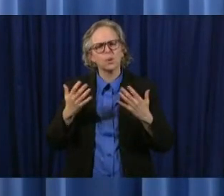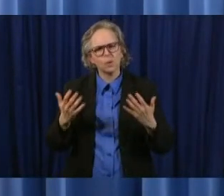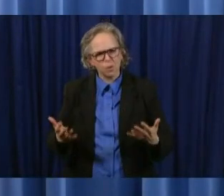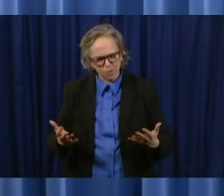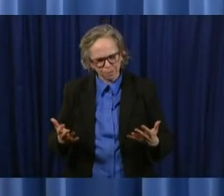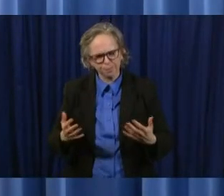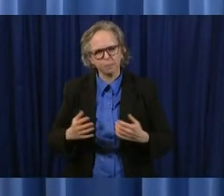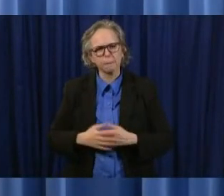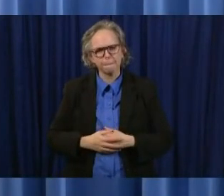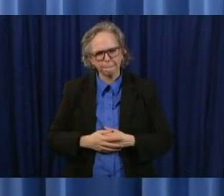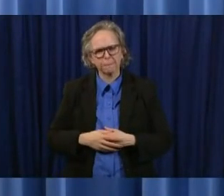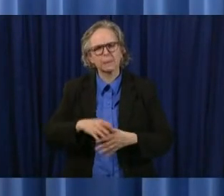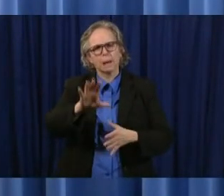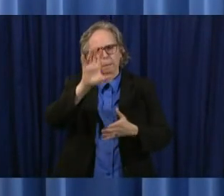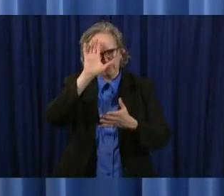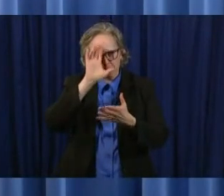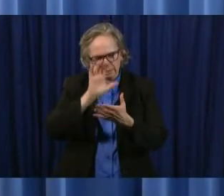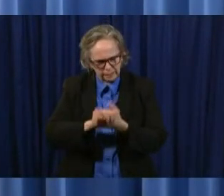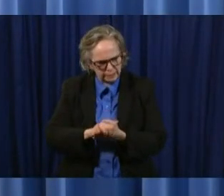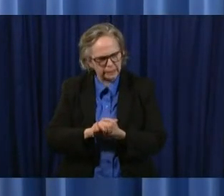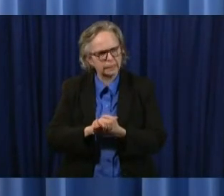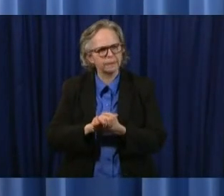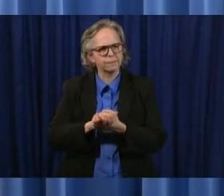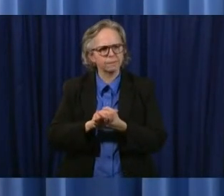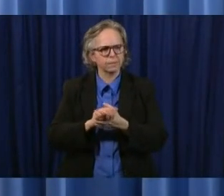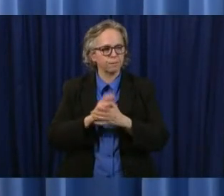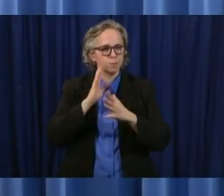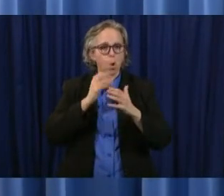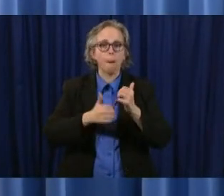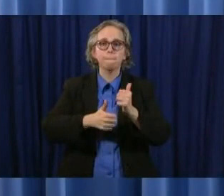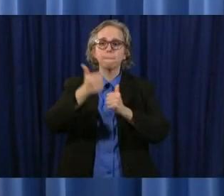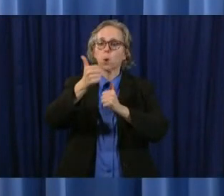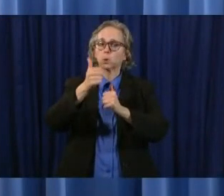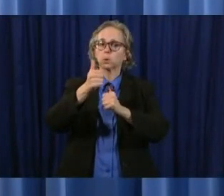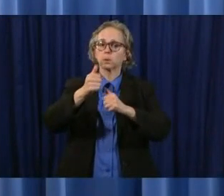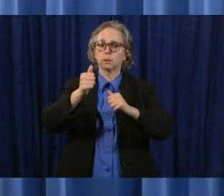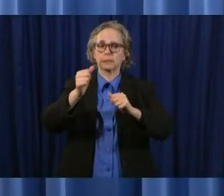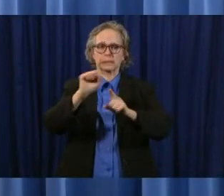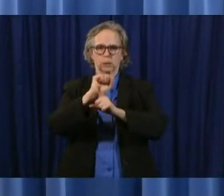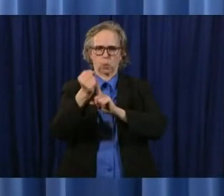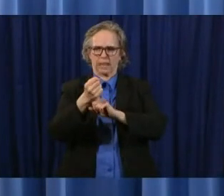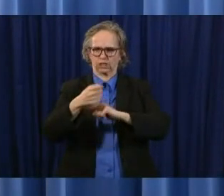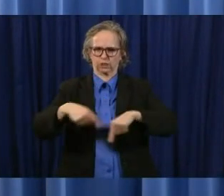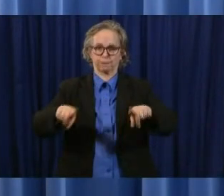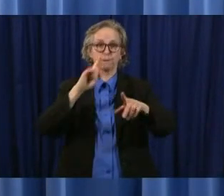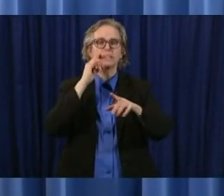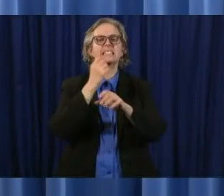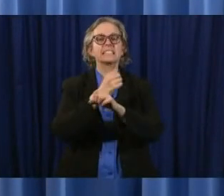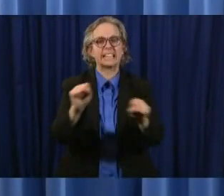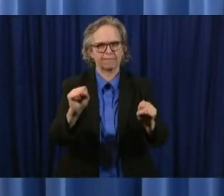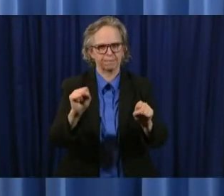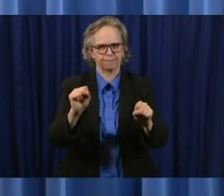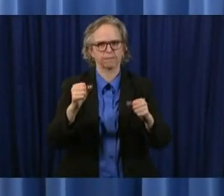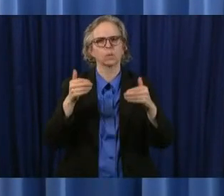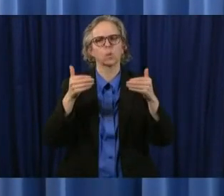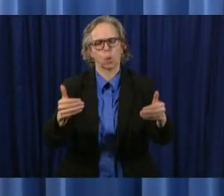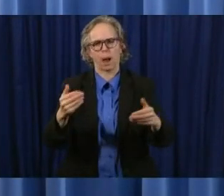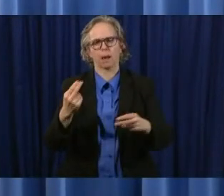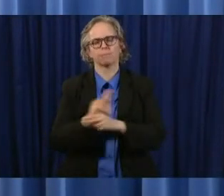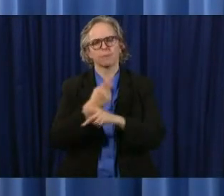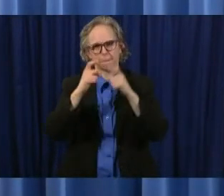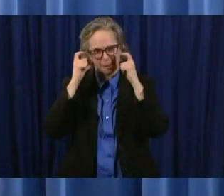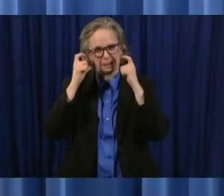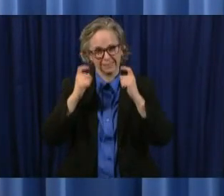case uh it is safer for everyone uh if both people uh wear a mask